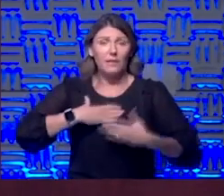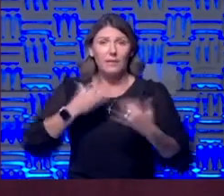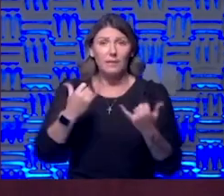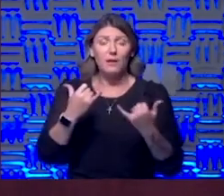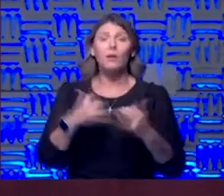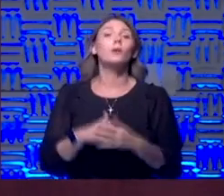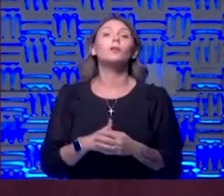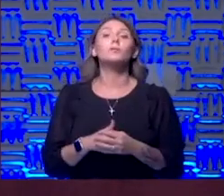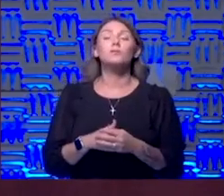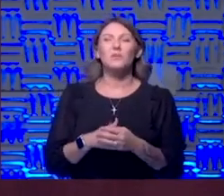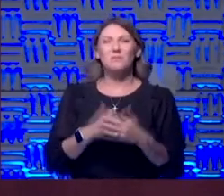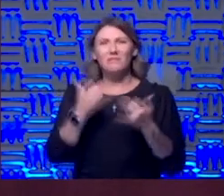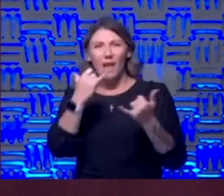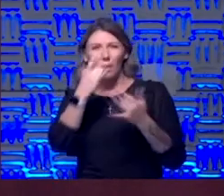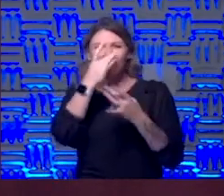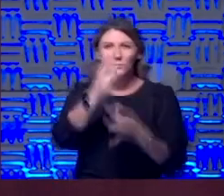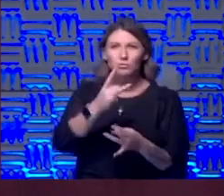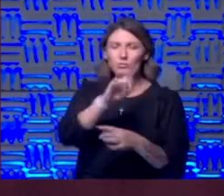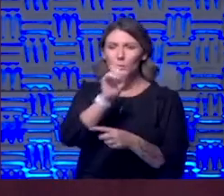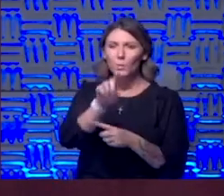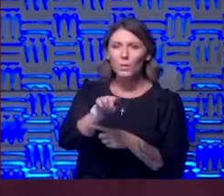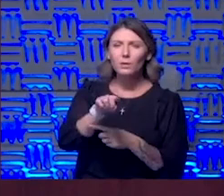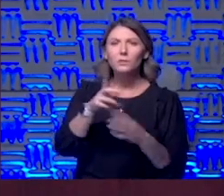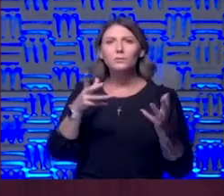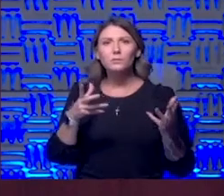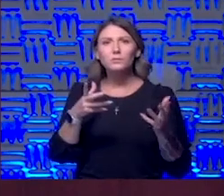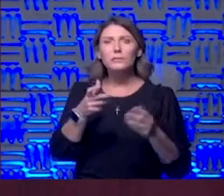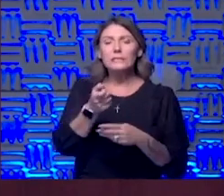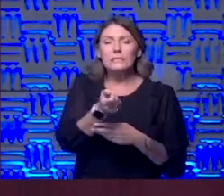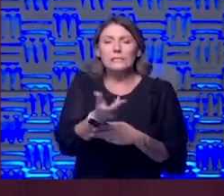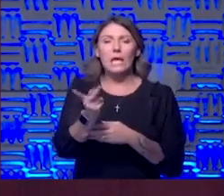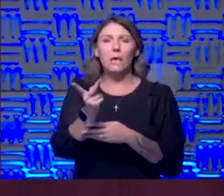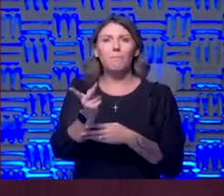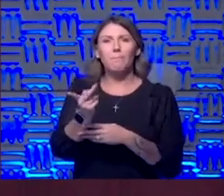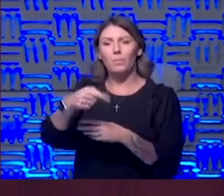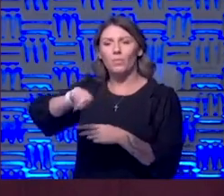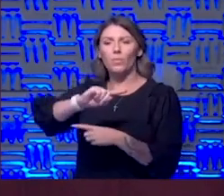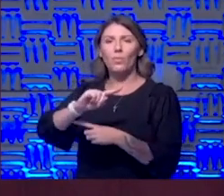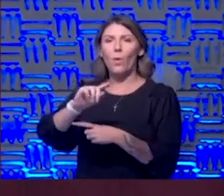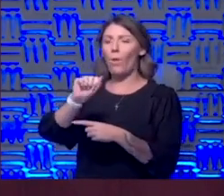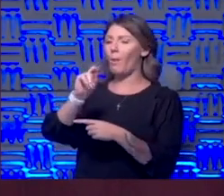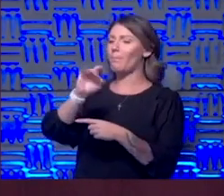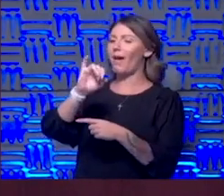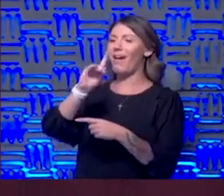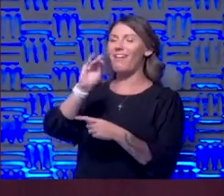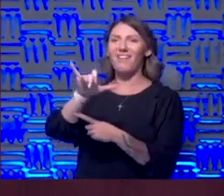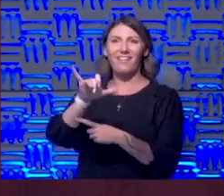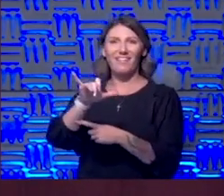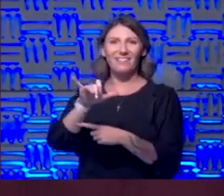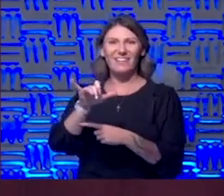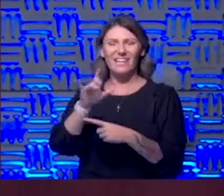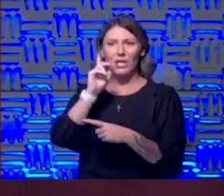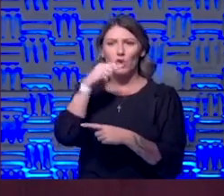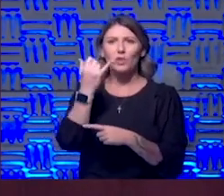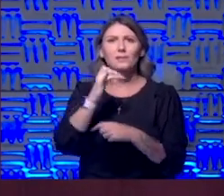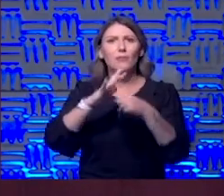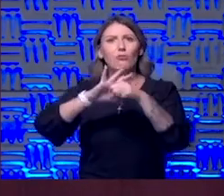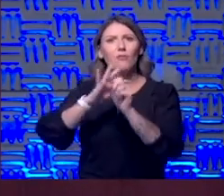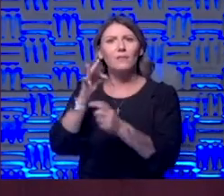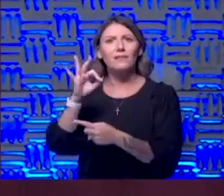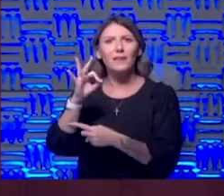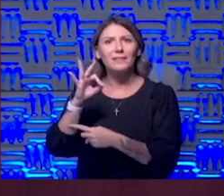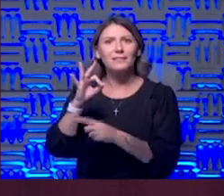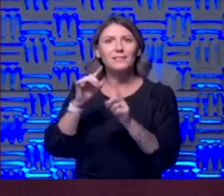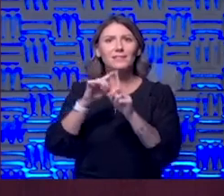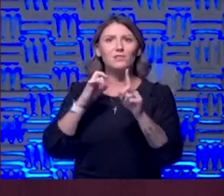now is interesting because some of these EVALI patients look like COVID-19 patients from a